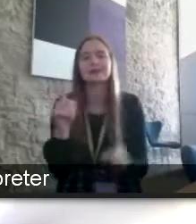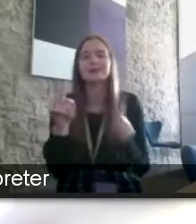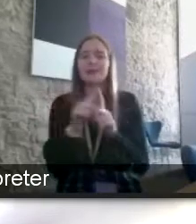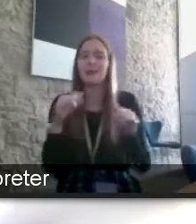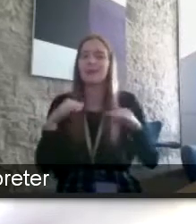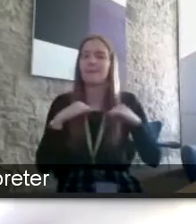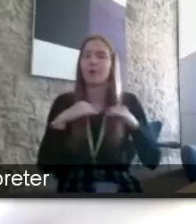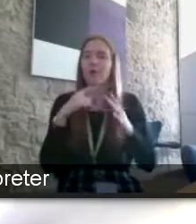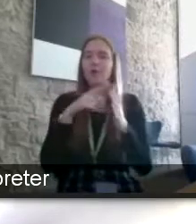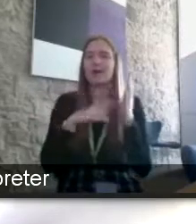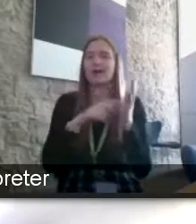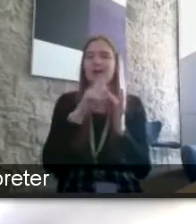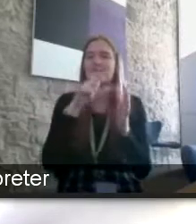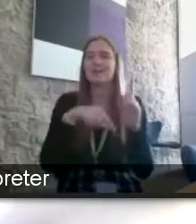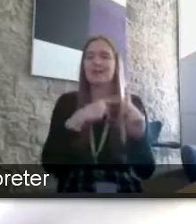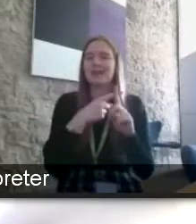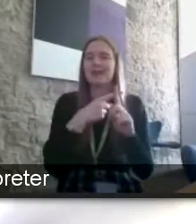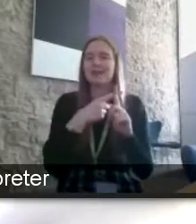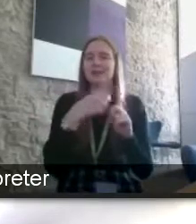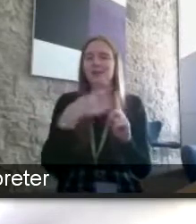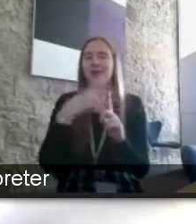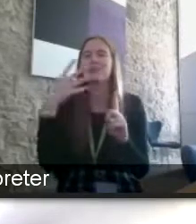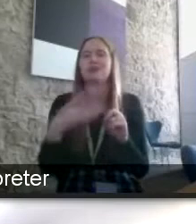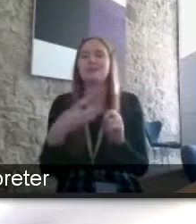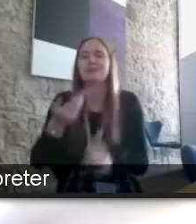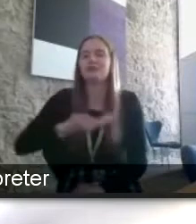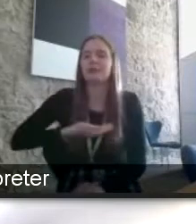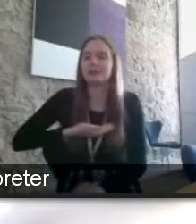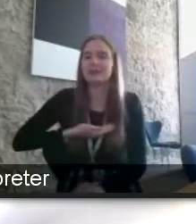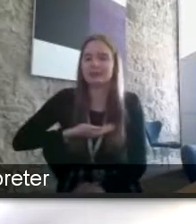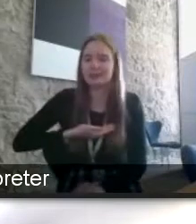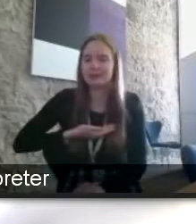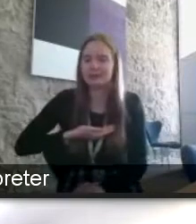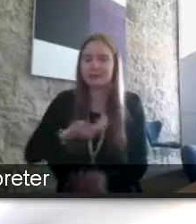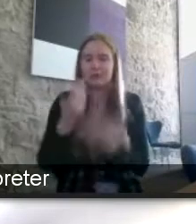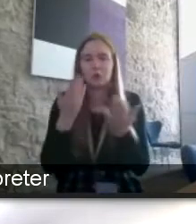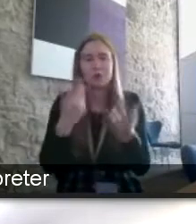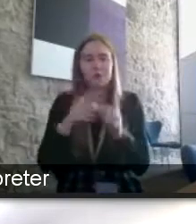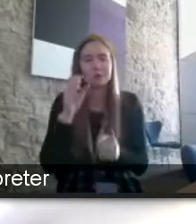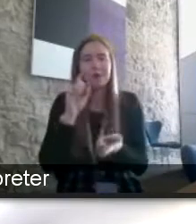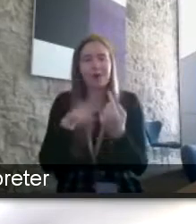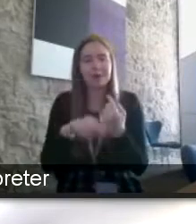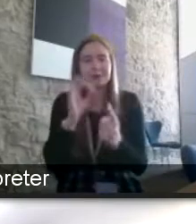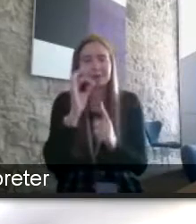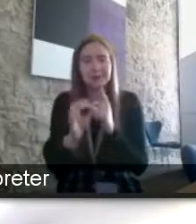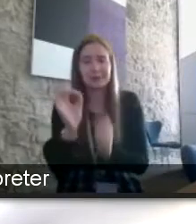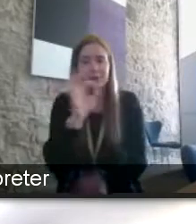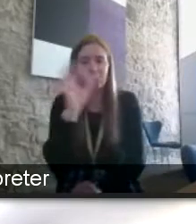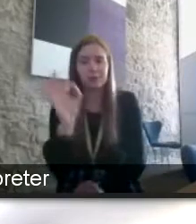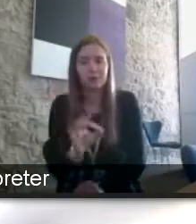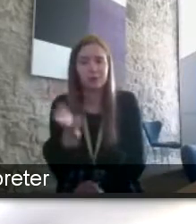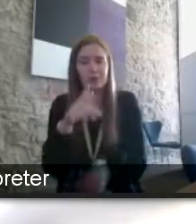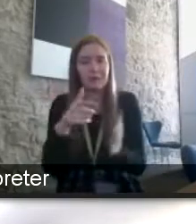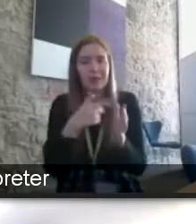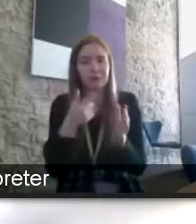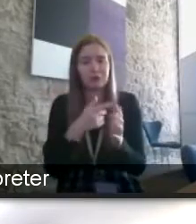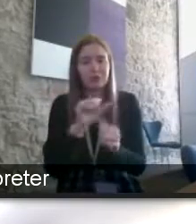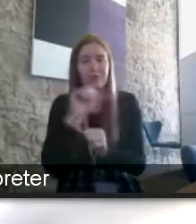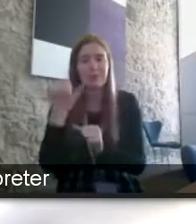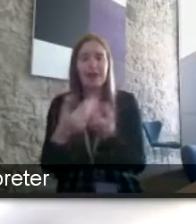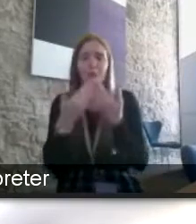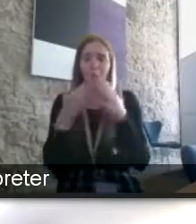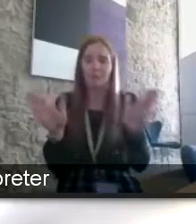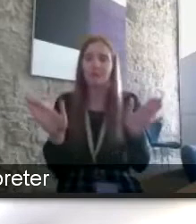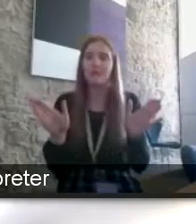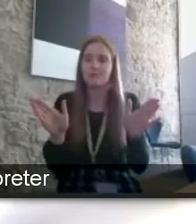stonewall established for lgbti rights i don't know if anybody wants to answer that specific question we have from andrew then i'm going to try and open up around